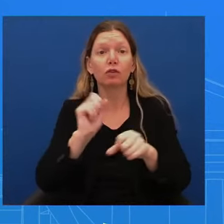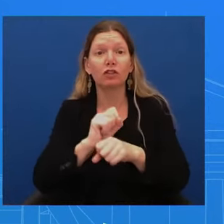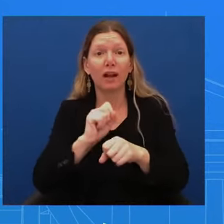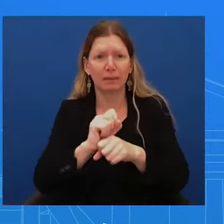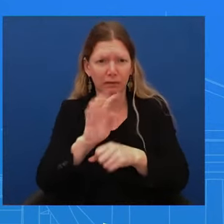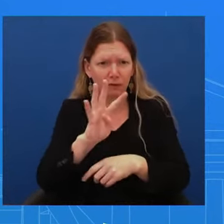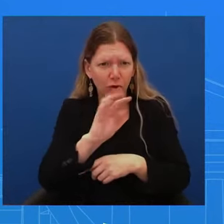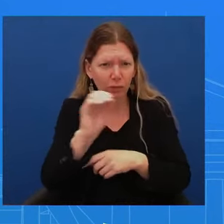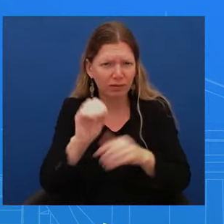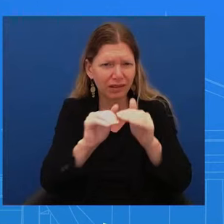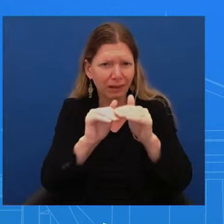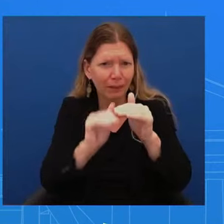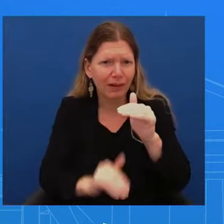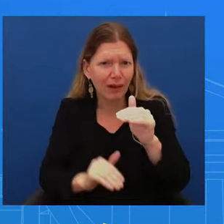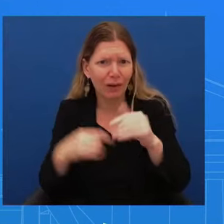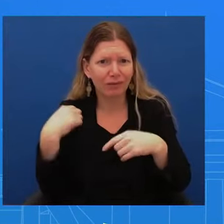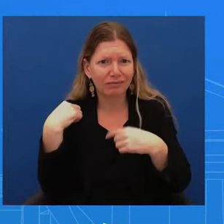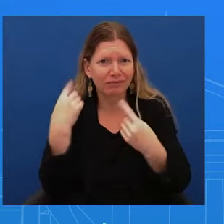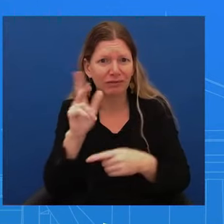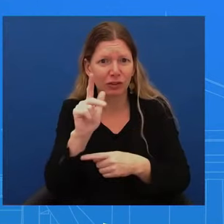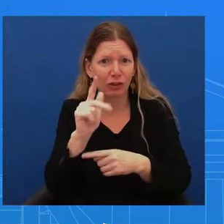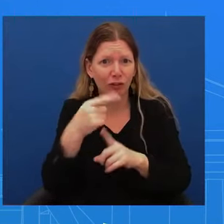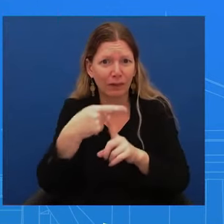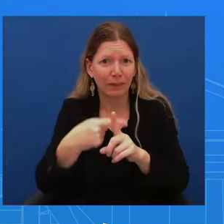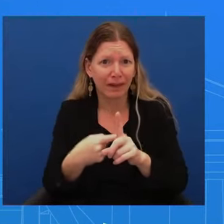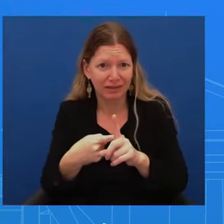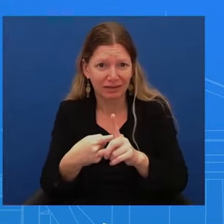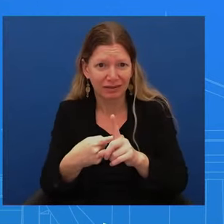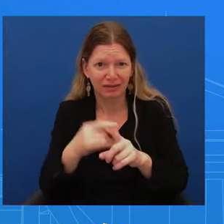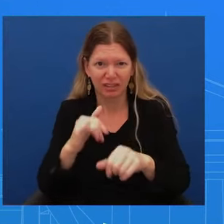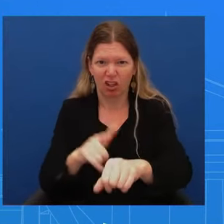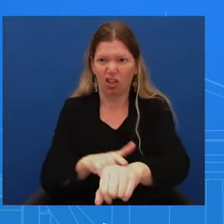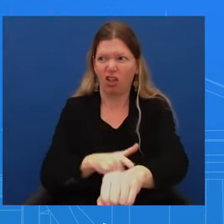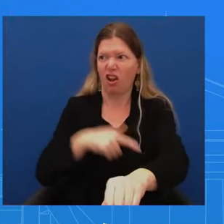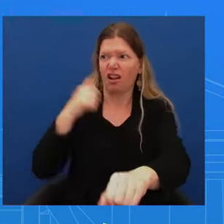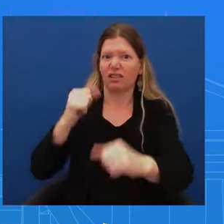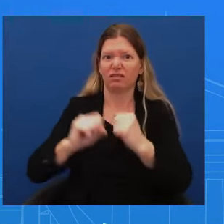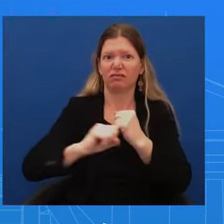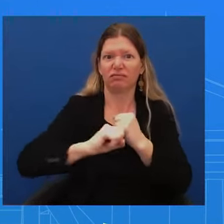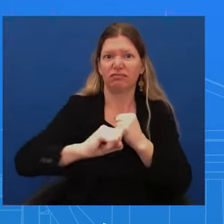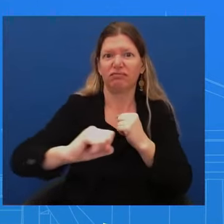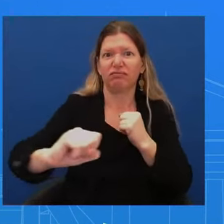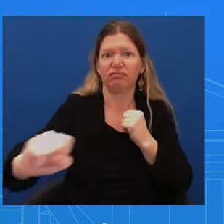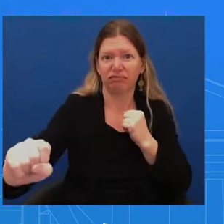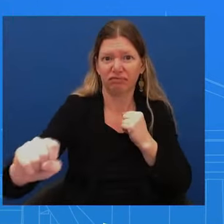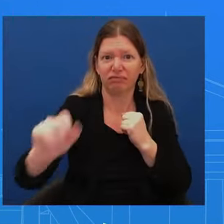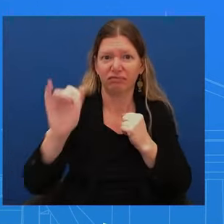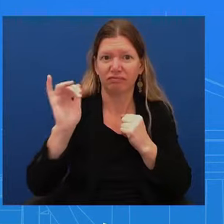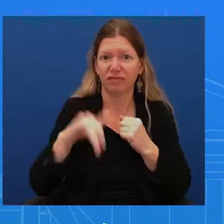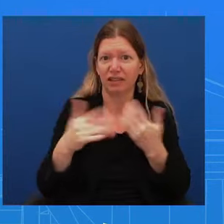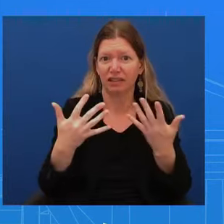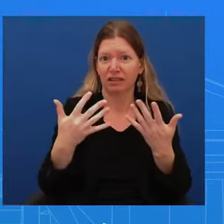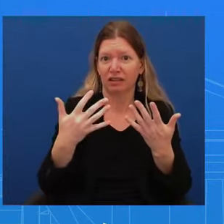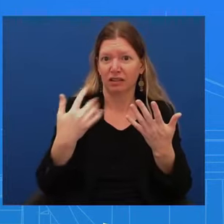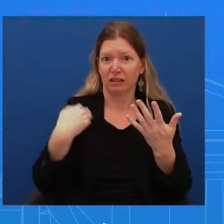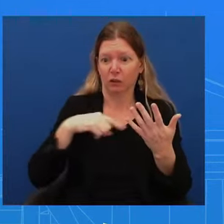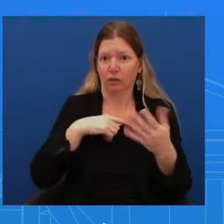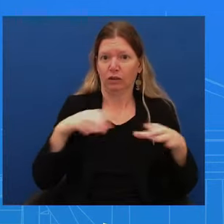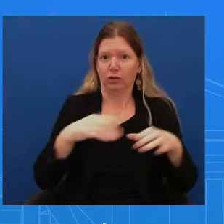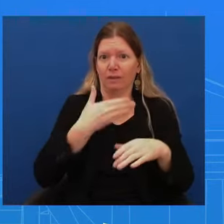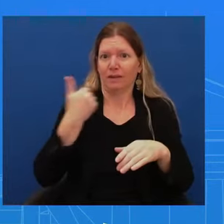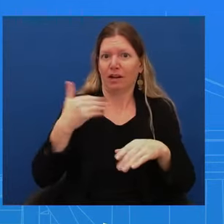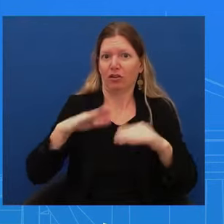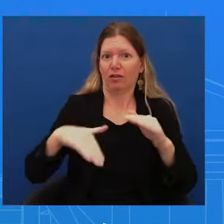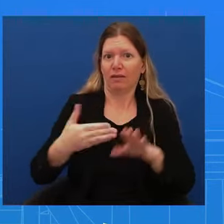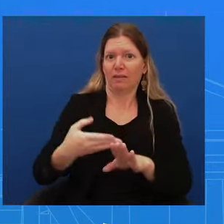higher than before the pandemic. And that is not consistent with a recession. That, remember, and you were asking me this question over